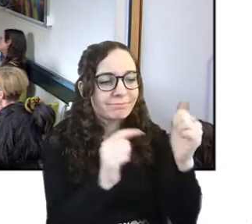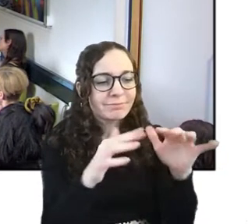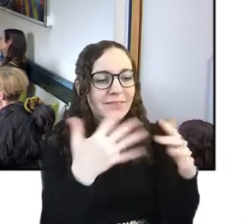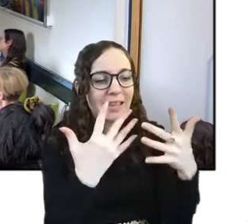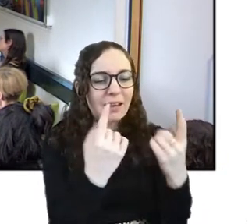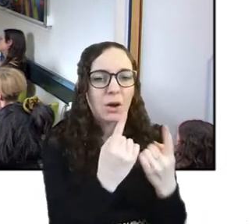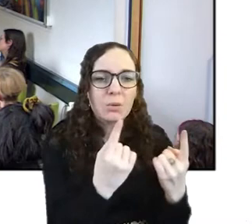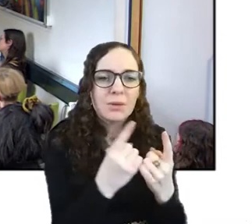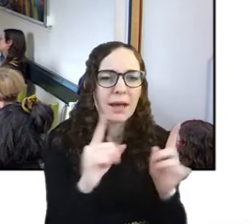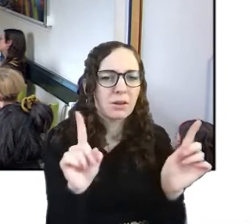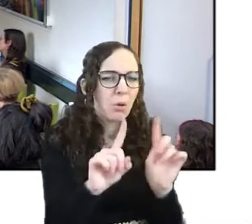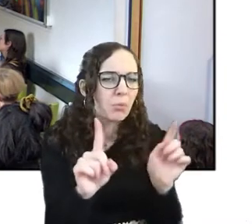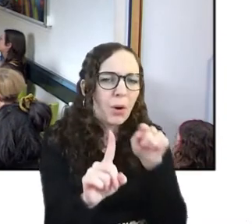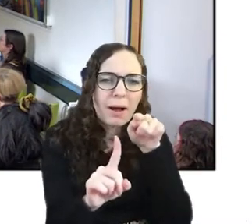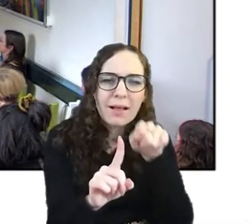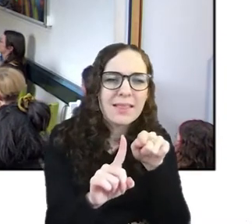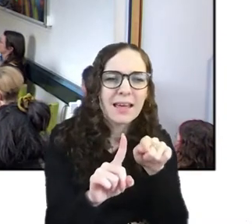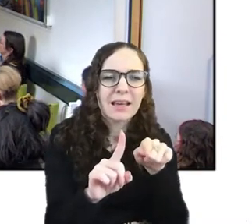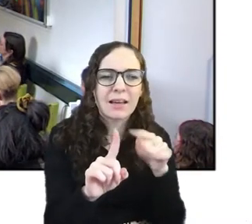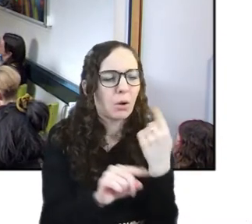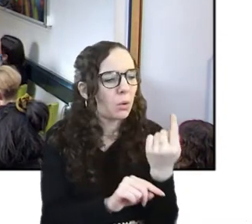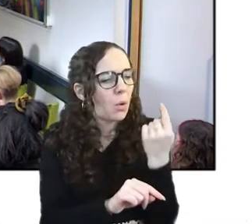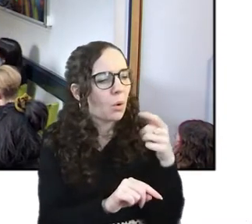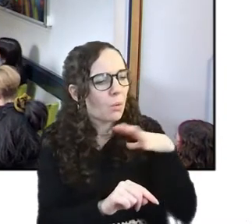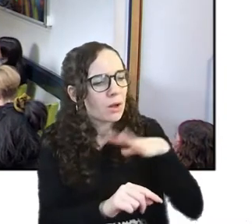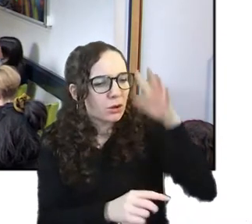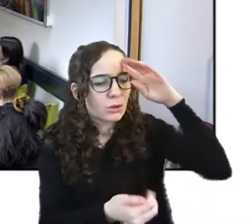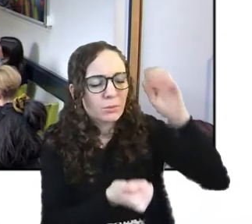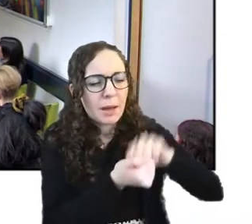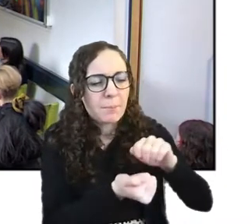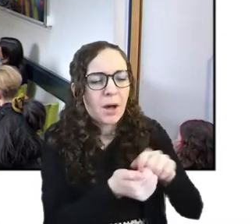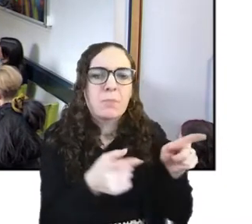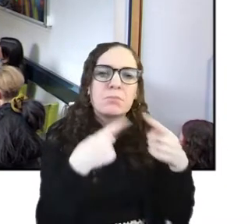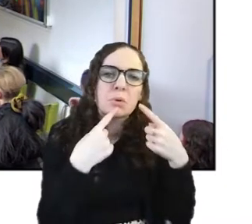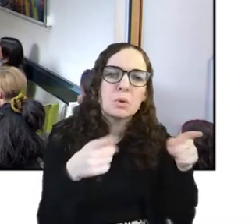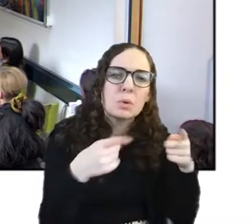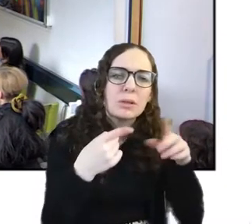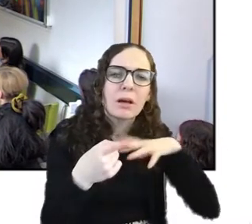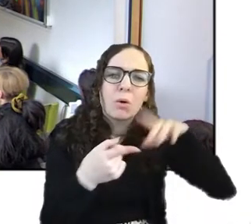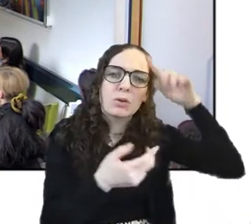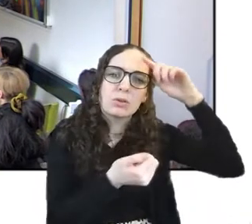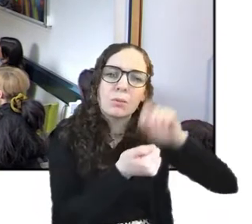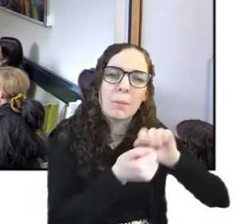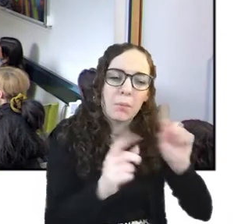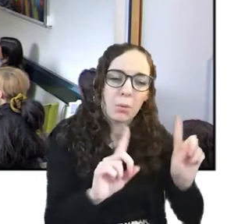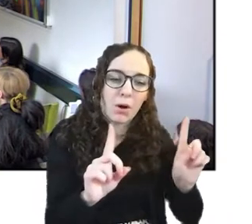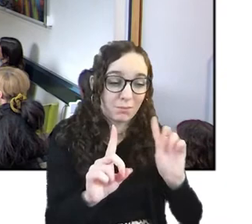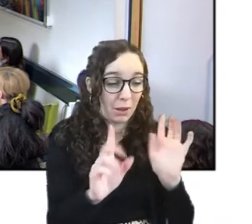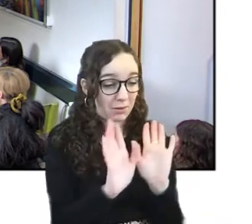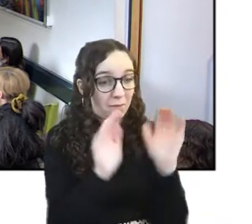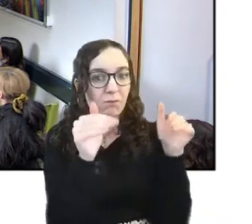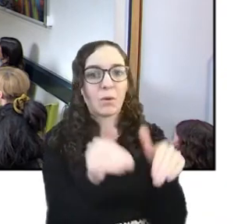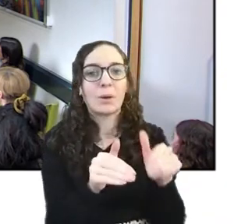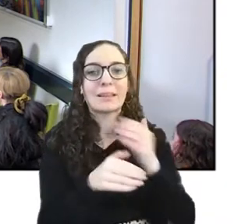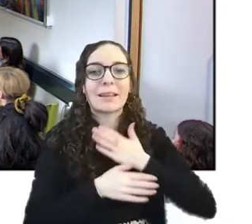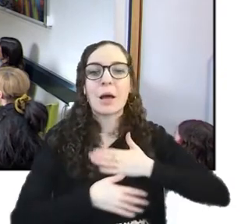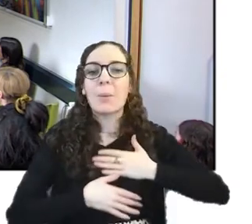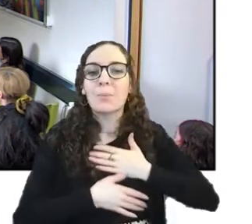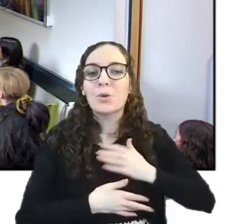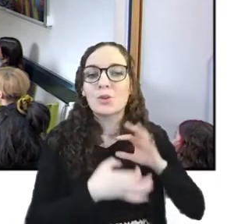people that they want to remember what are the pieces of music but it's really to do with emotional connection like wedding songs